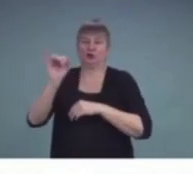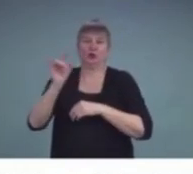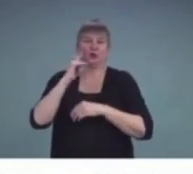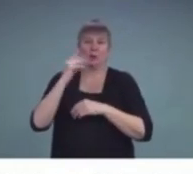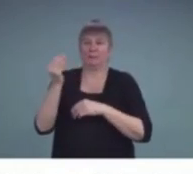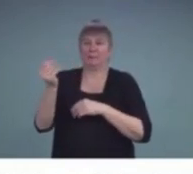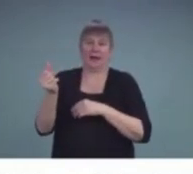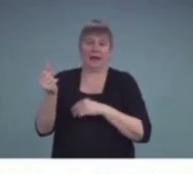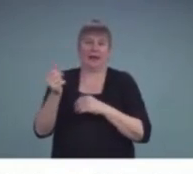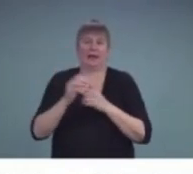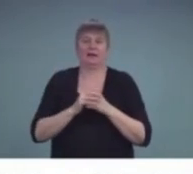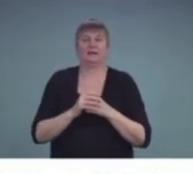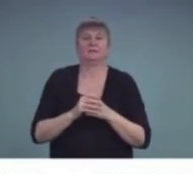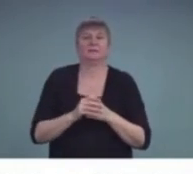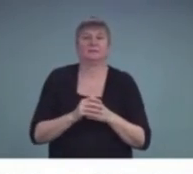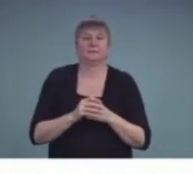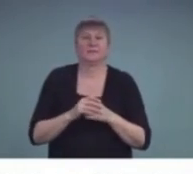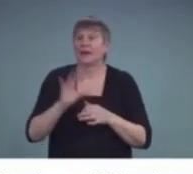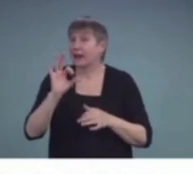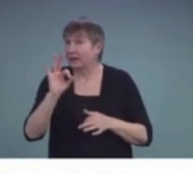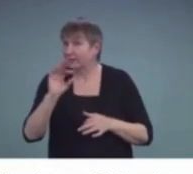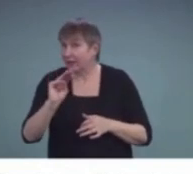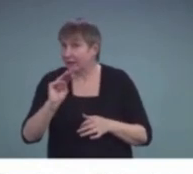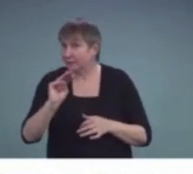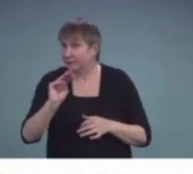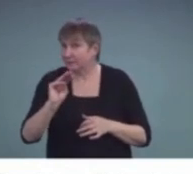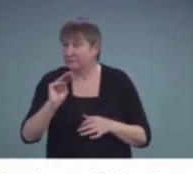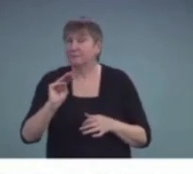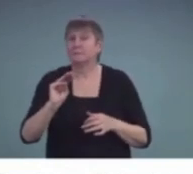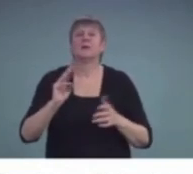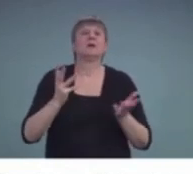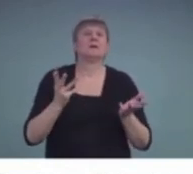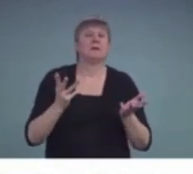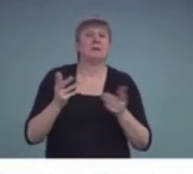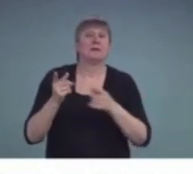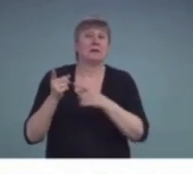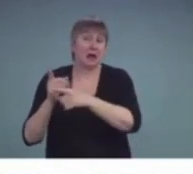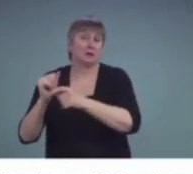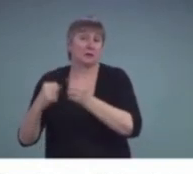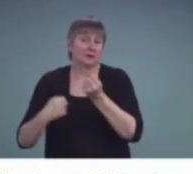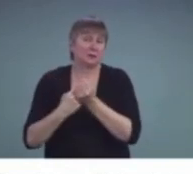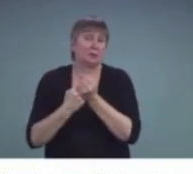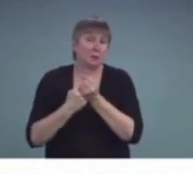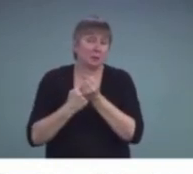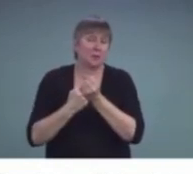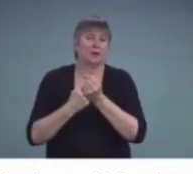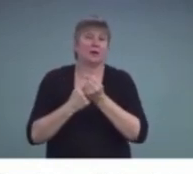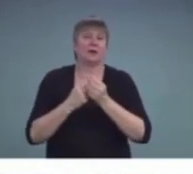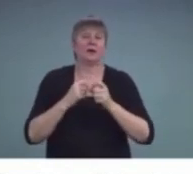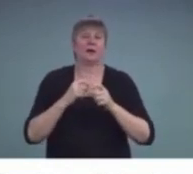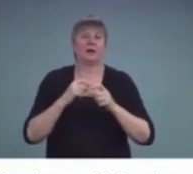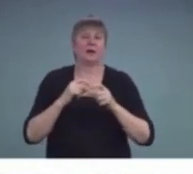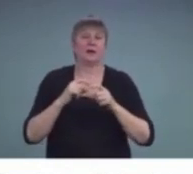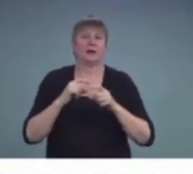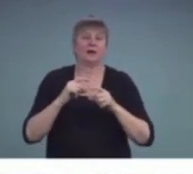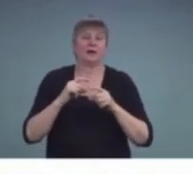The FM system would be something that could be supported by the audiologist, but only at an hour per semester.